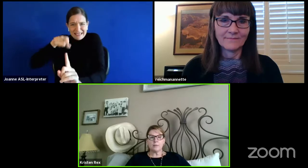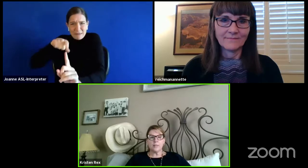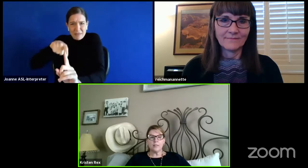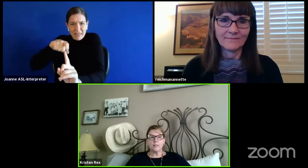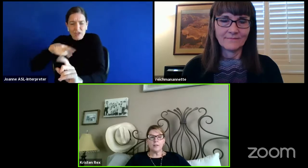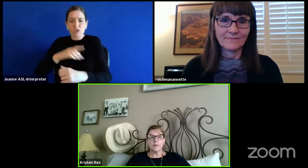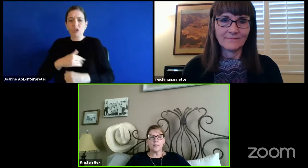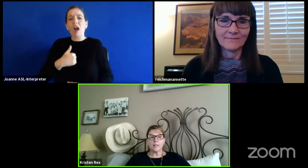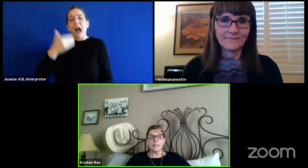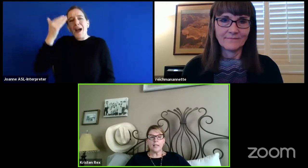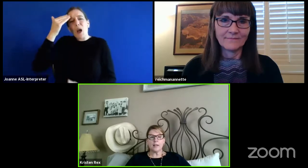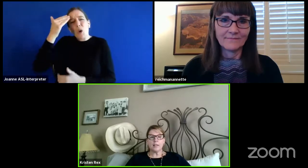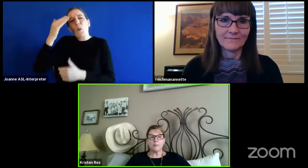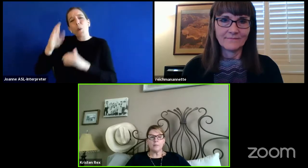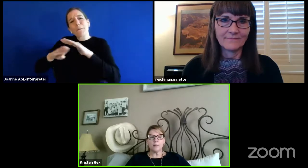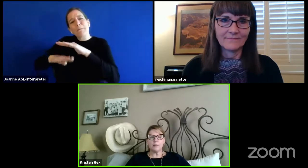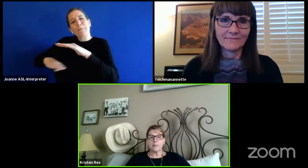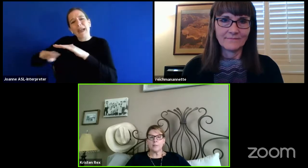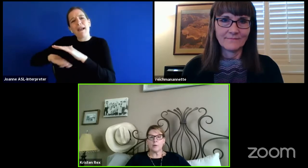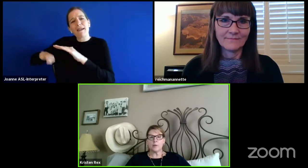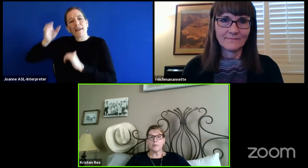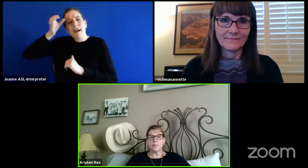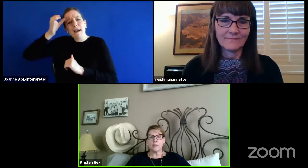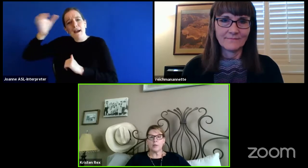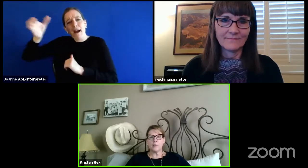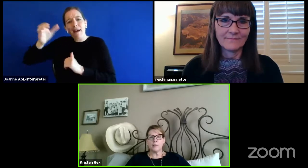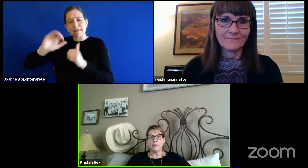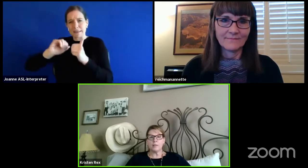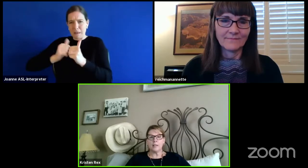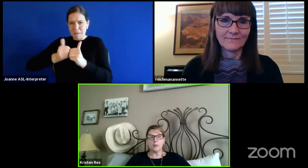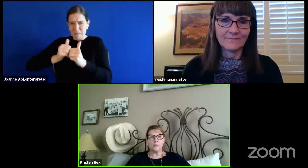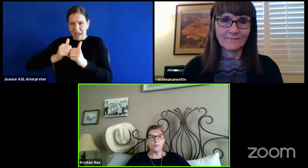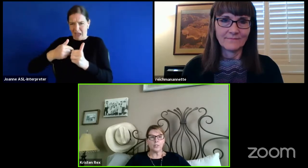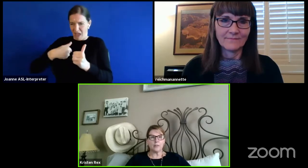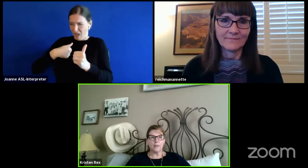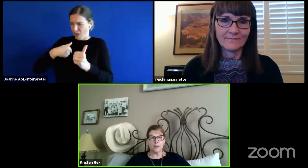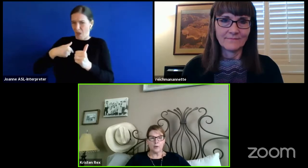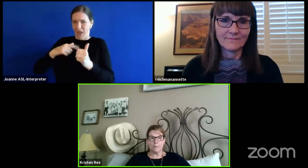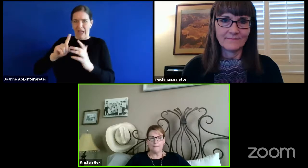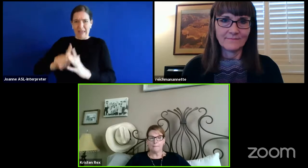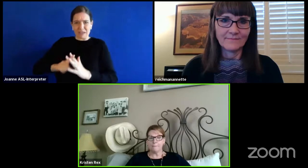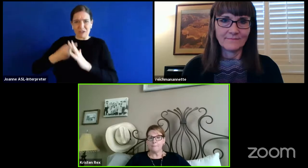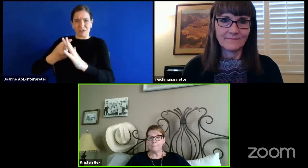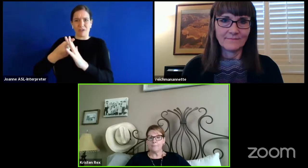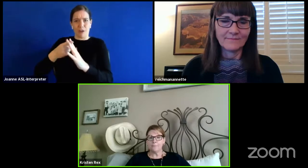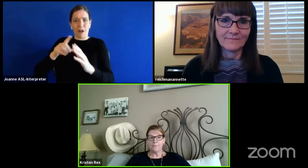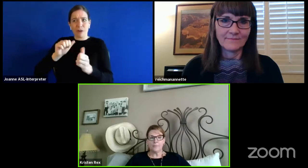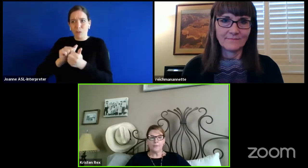but I didn't know exactly how to implement this as part of his therapy, and I appreciate the help.